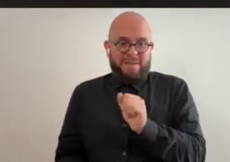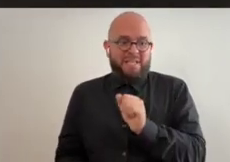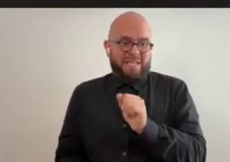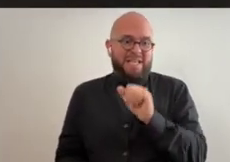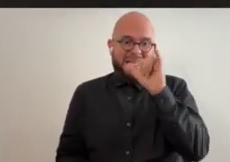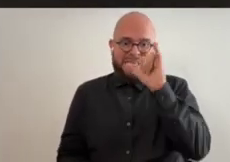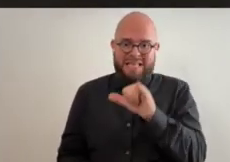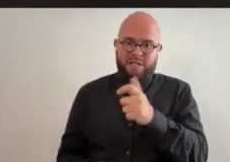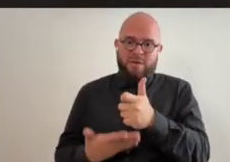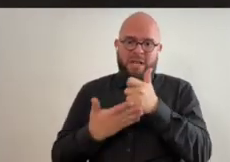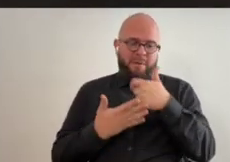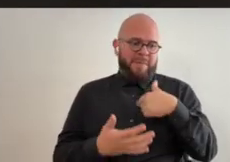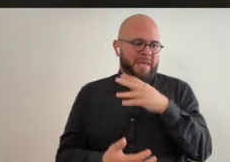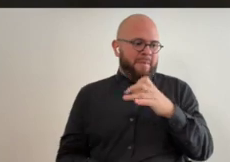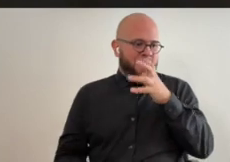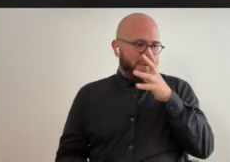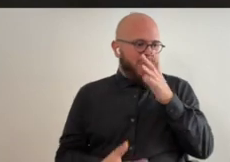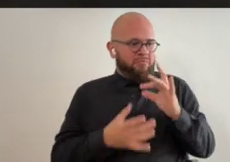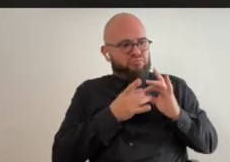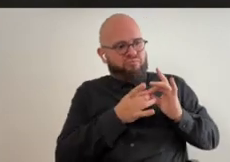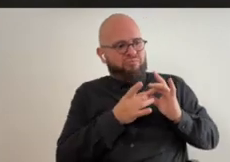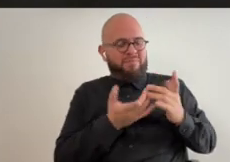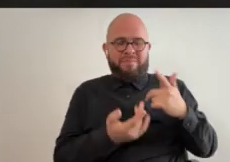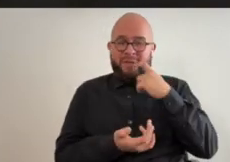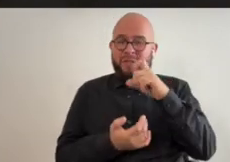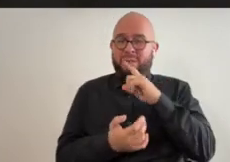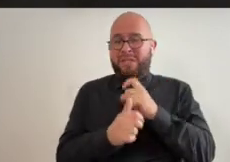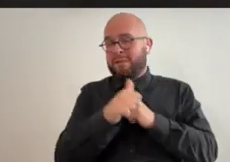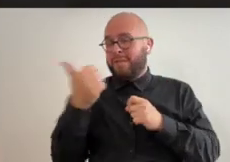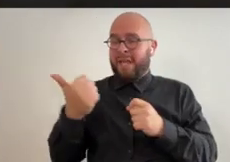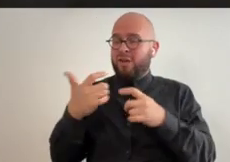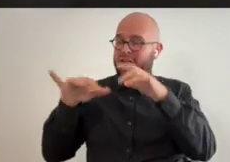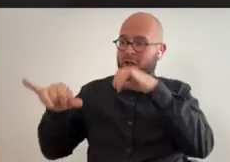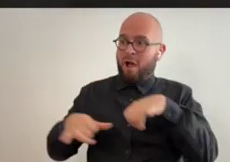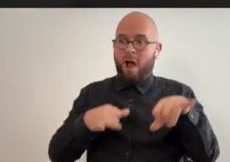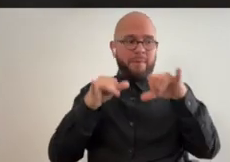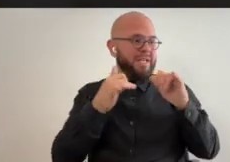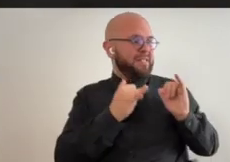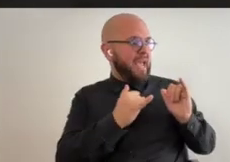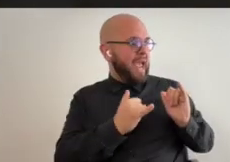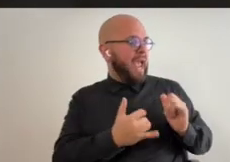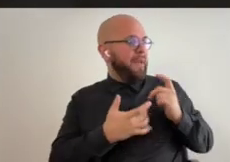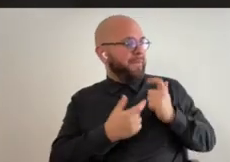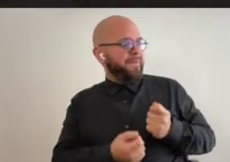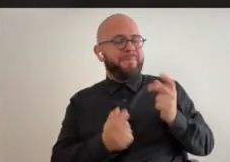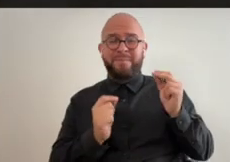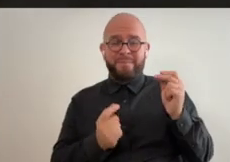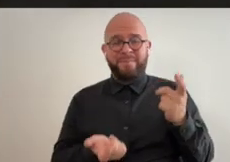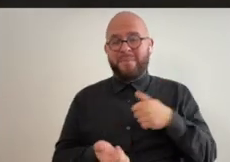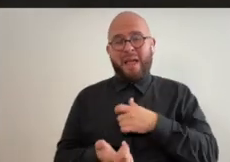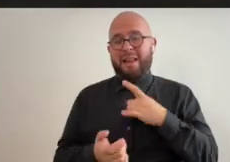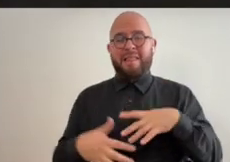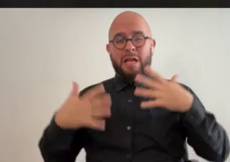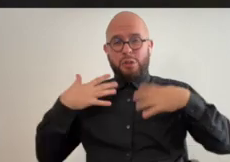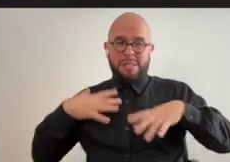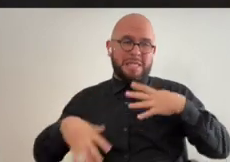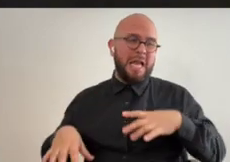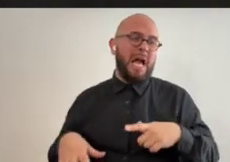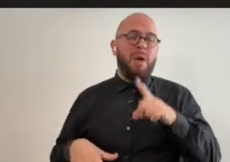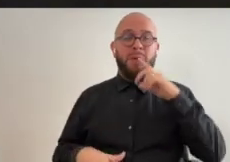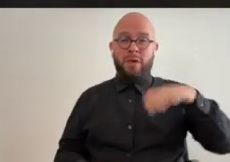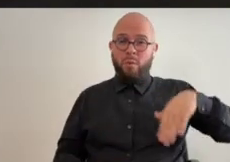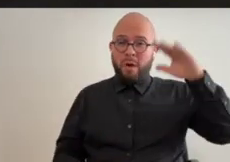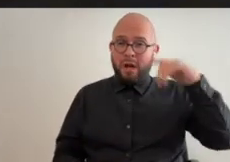disability is what bought me and my mother really because we had nothing else in common i didn't really like to dress up and